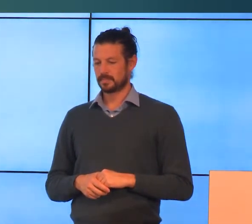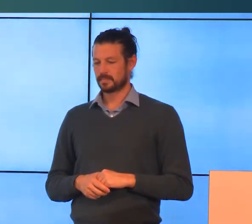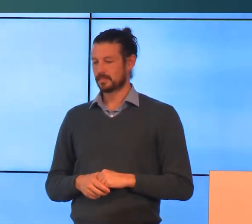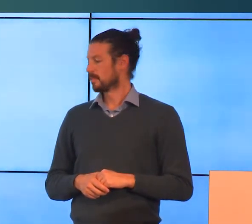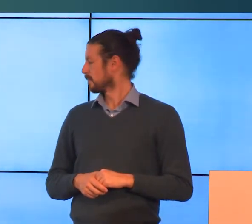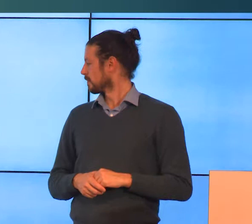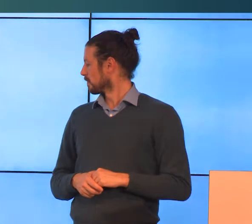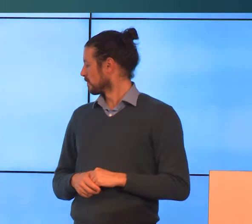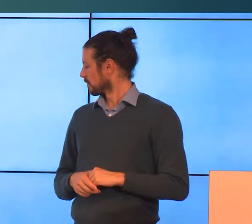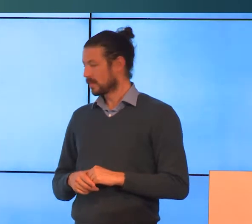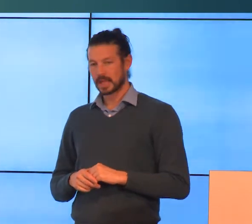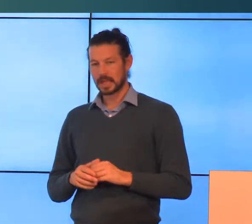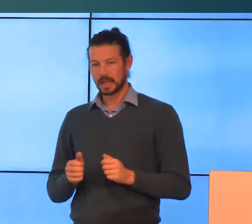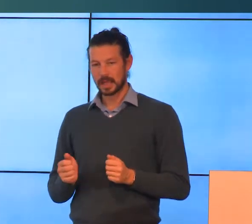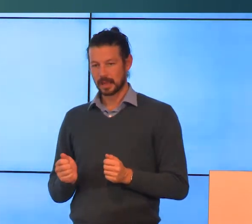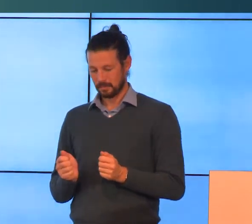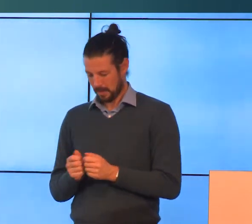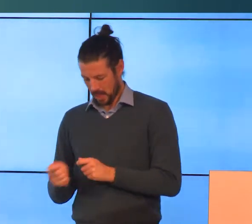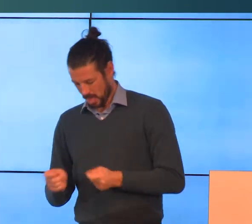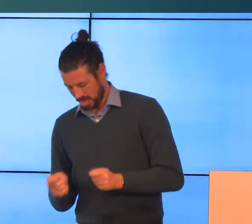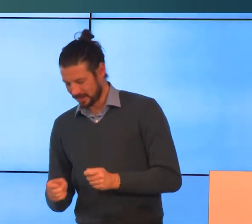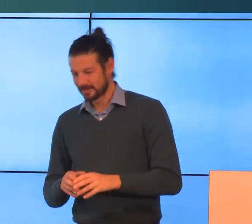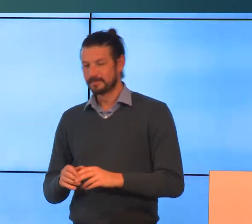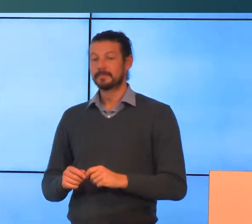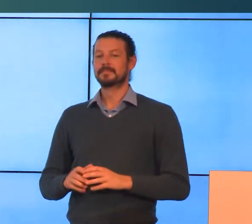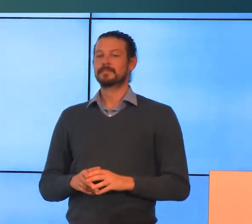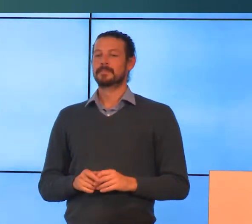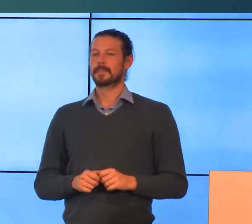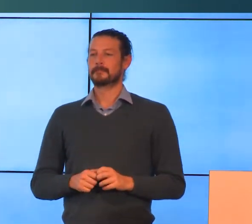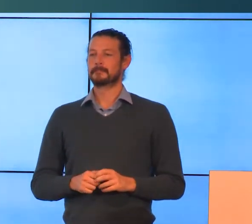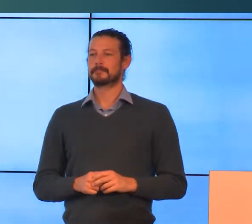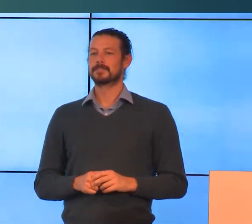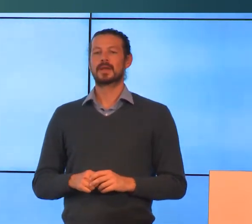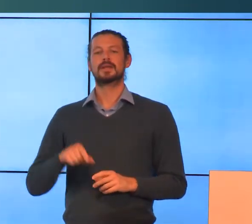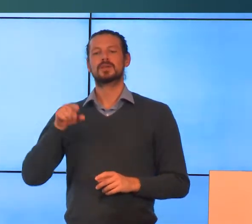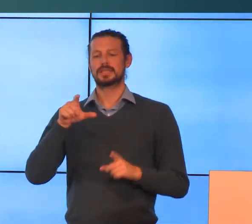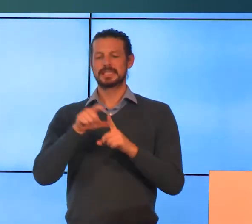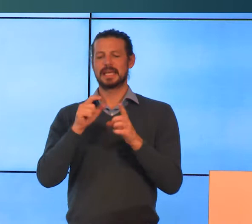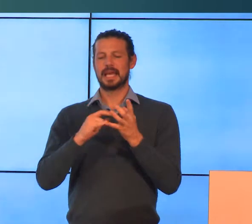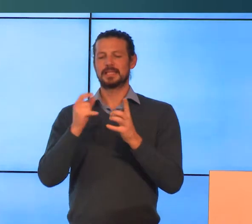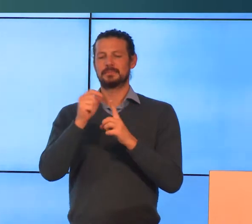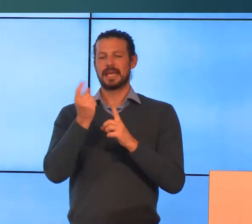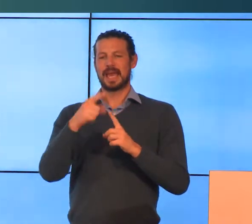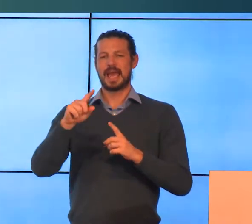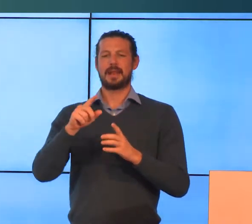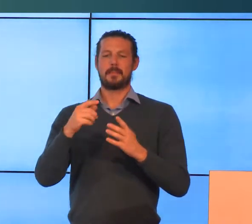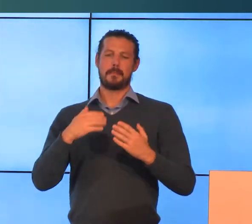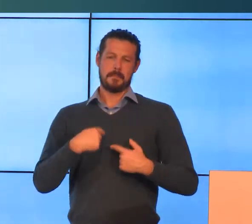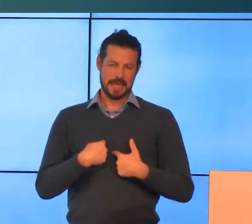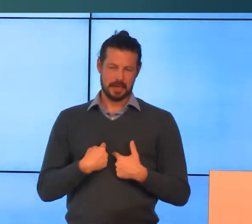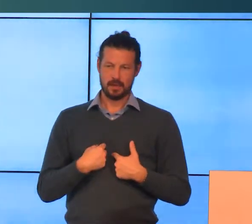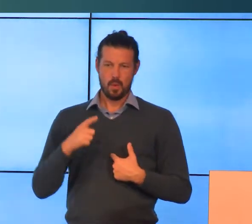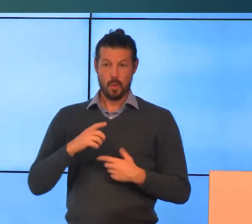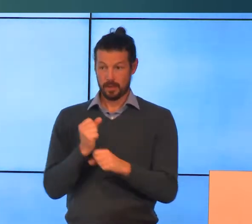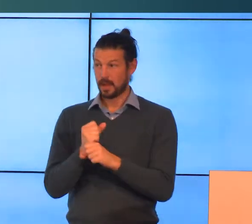Oh, my pages are stuck together. It's always the way. So why did we make DSP and Me? The DSP is